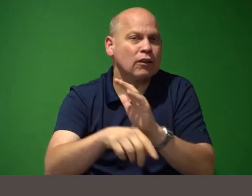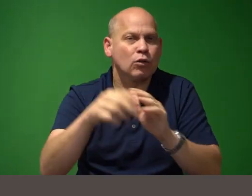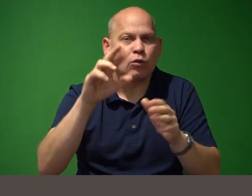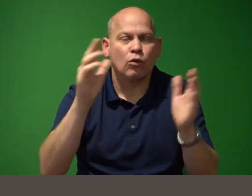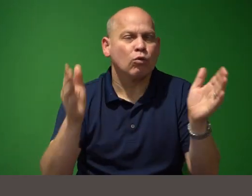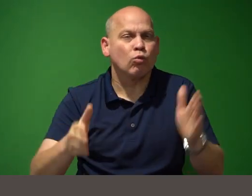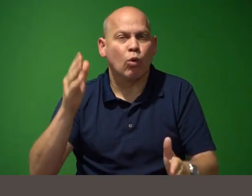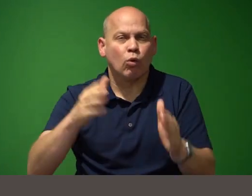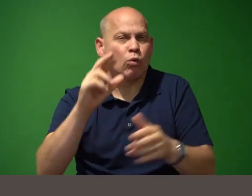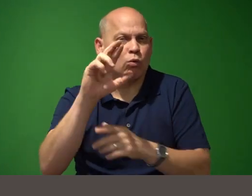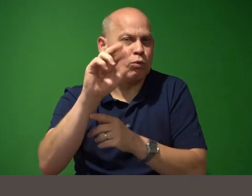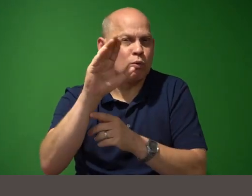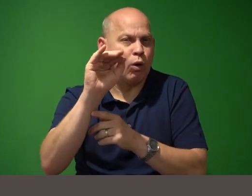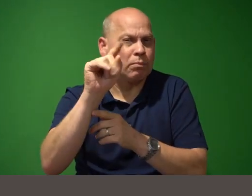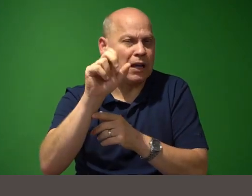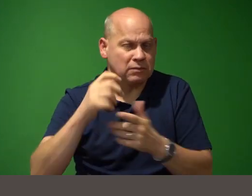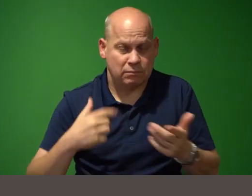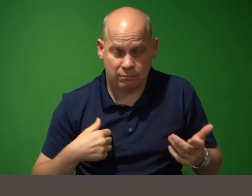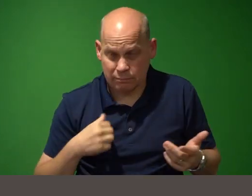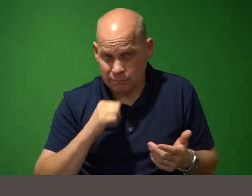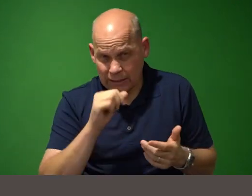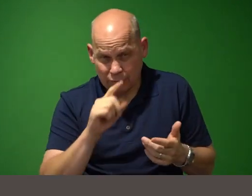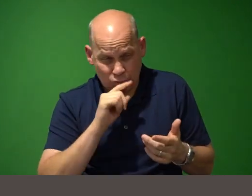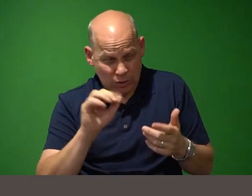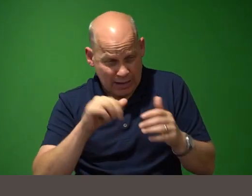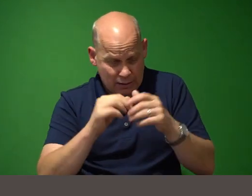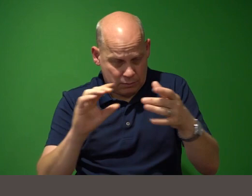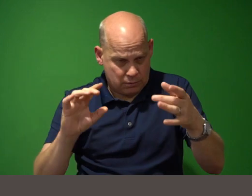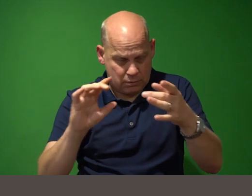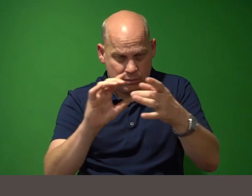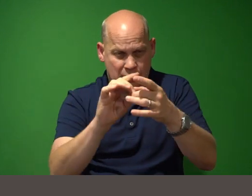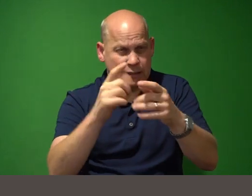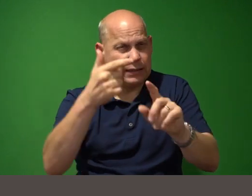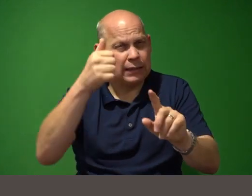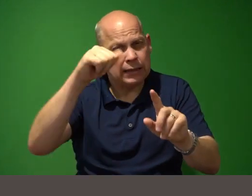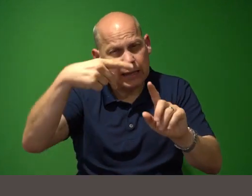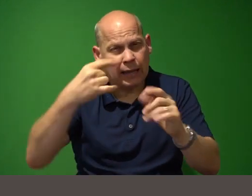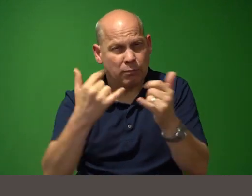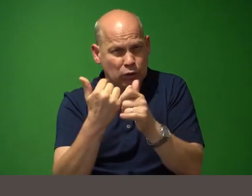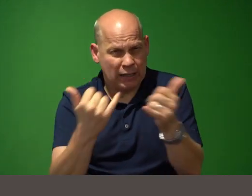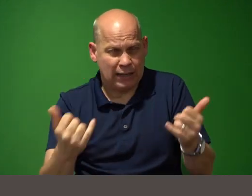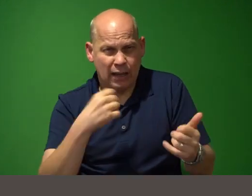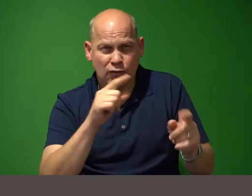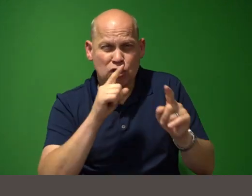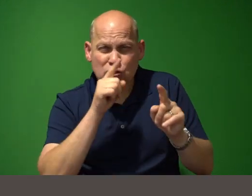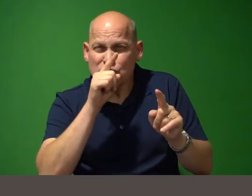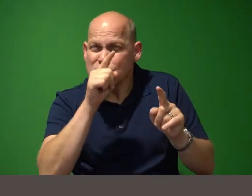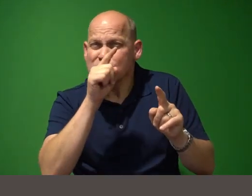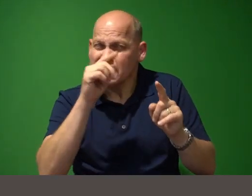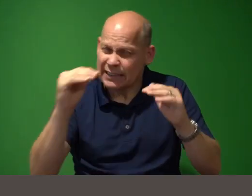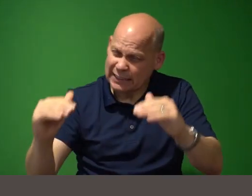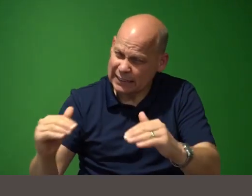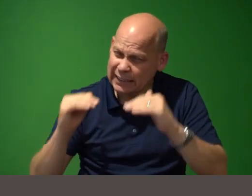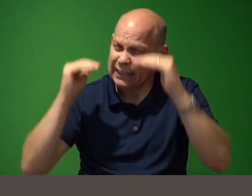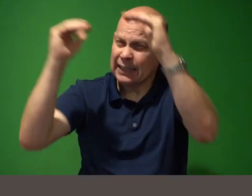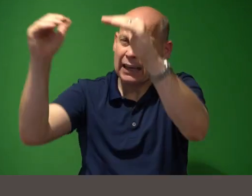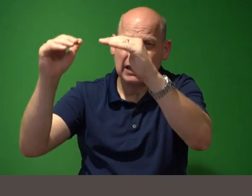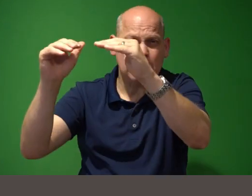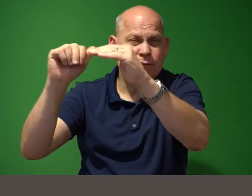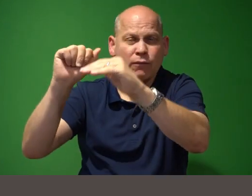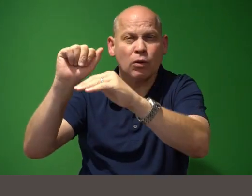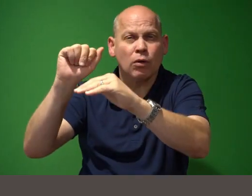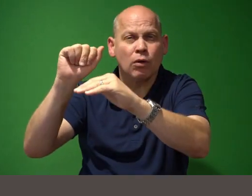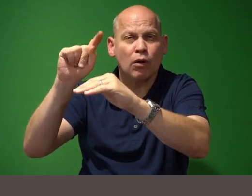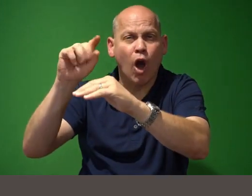don't know how to reconcile between the gap of really really really really advanced autocomplete and killer